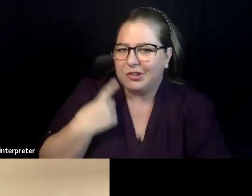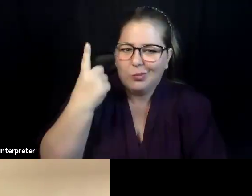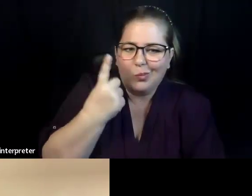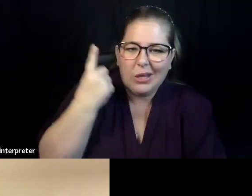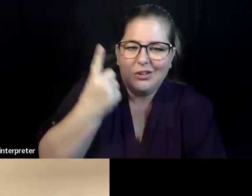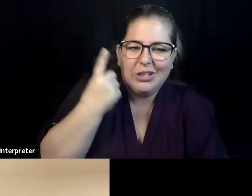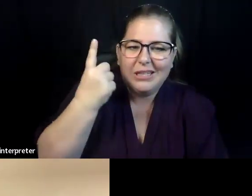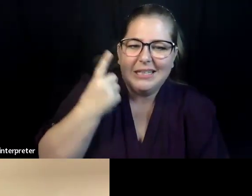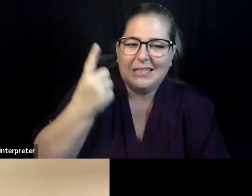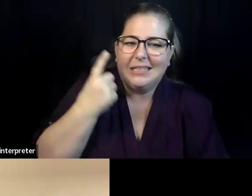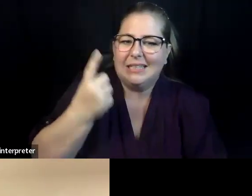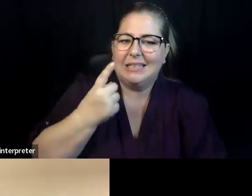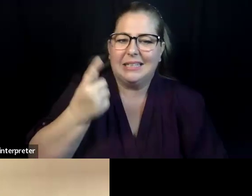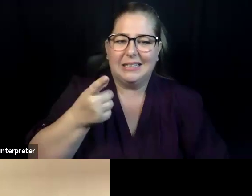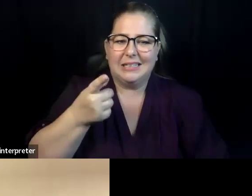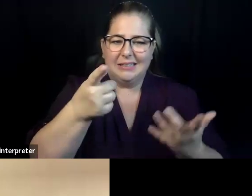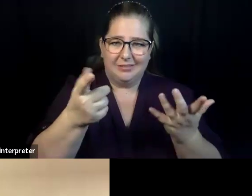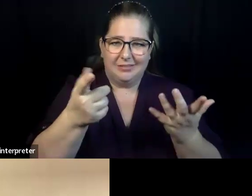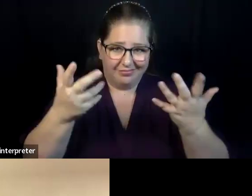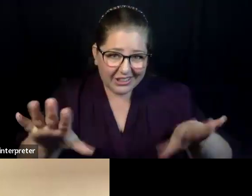about and what that's going to look like.